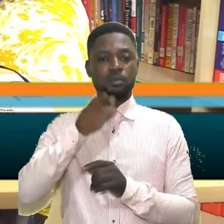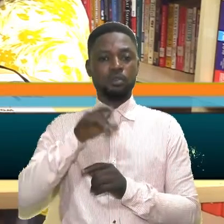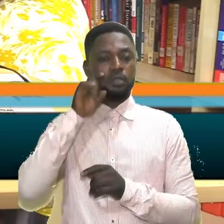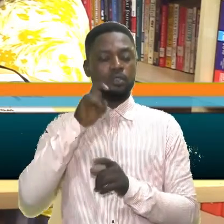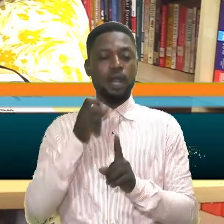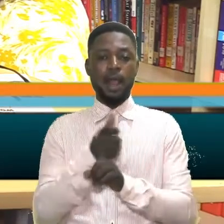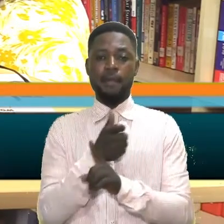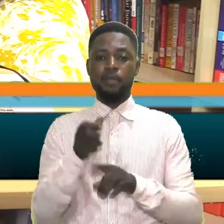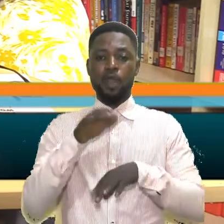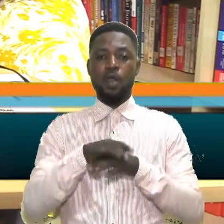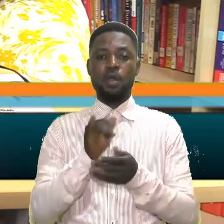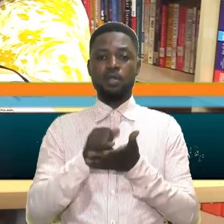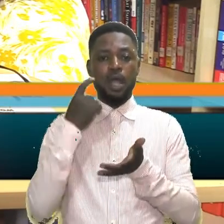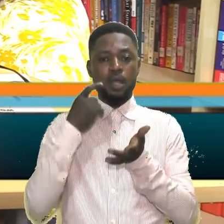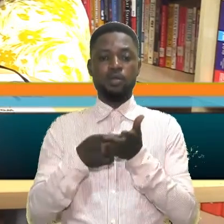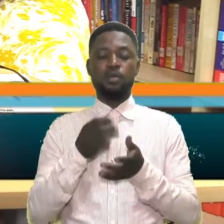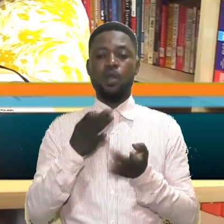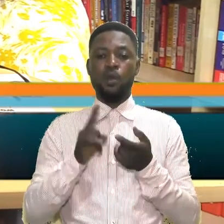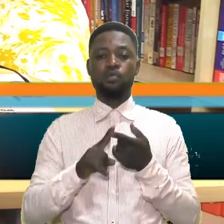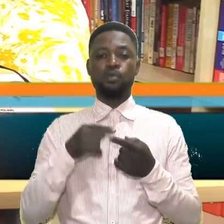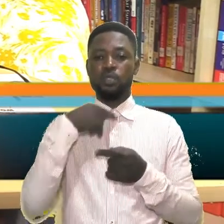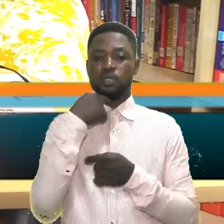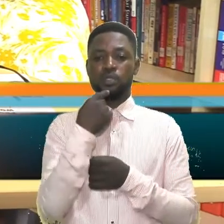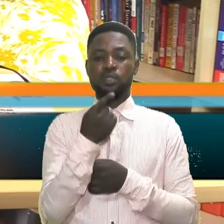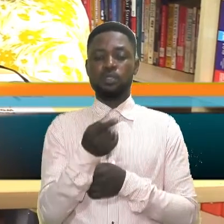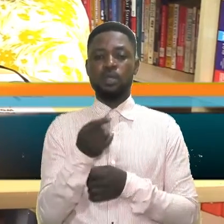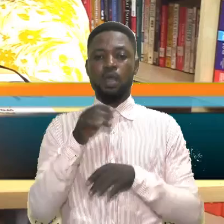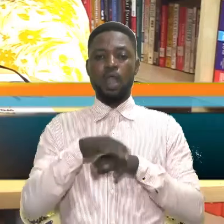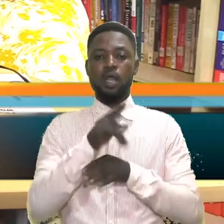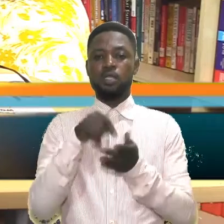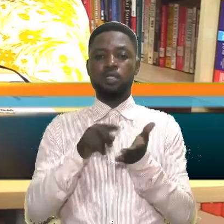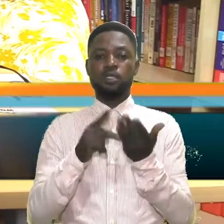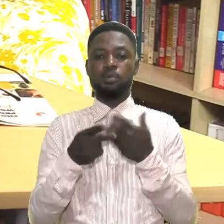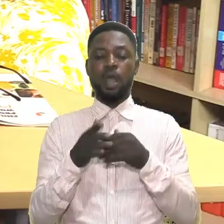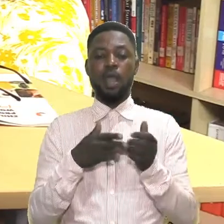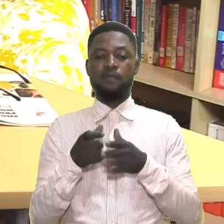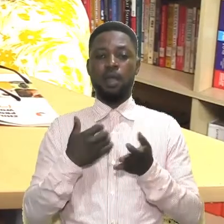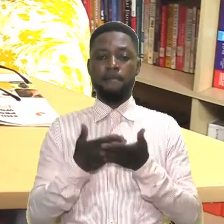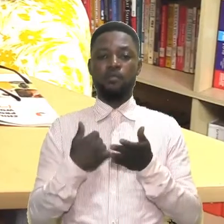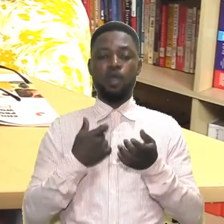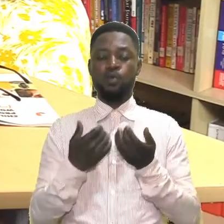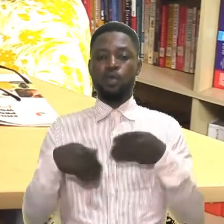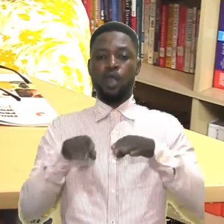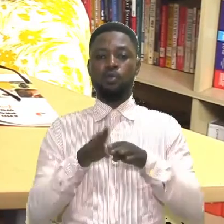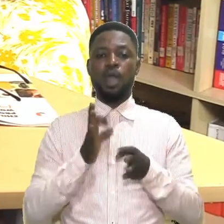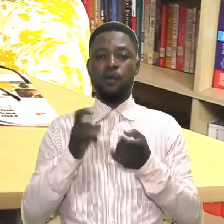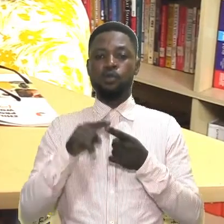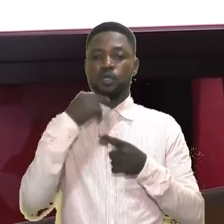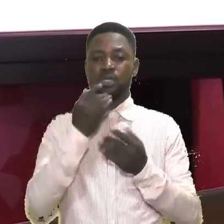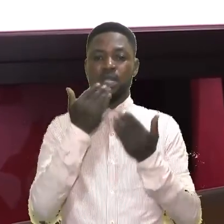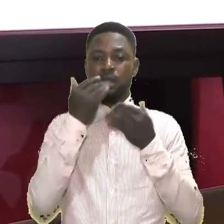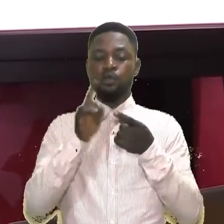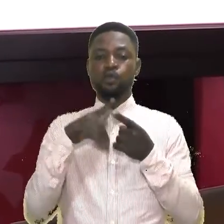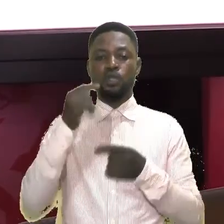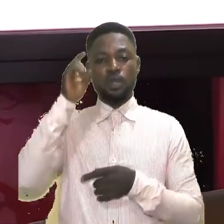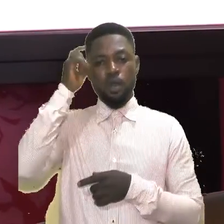Thank you. Thank you very much. On that note, we will say bye-bye for today's program. However, before we conclude, I would like to